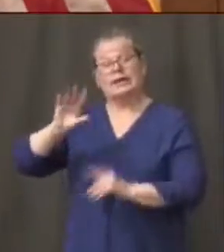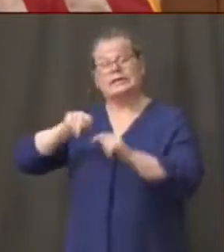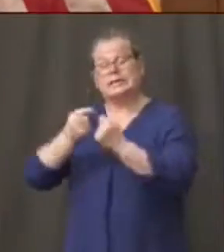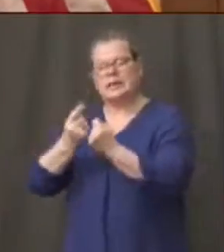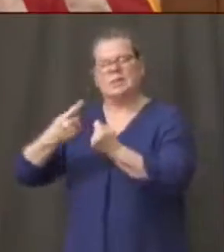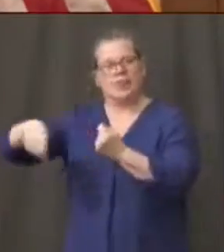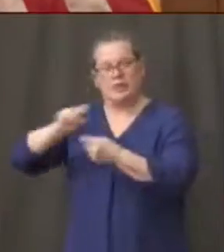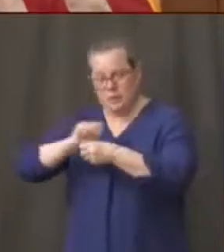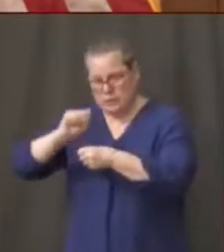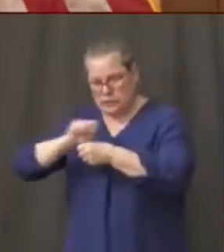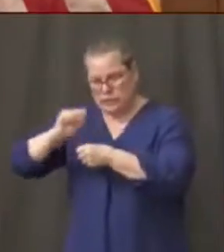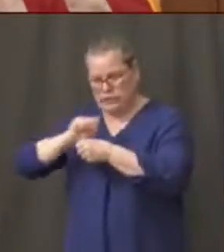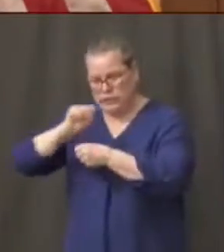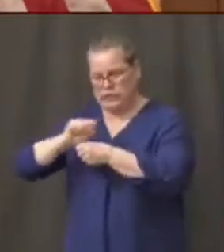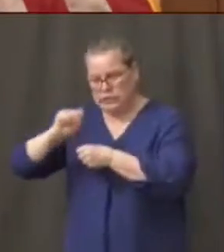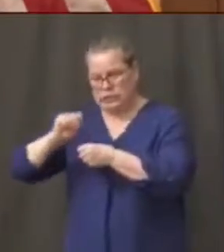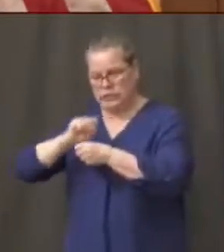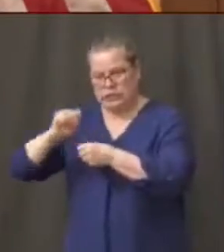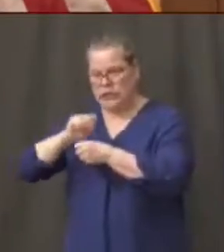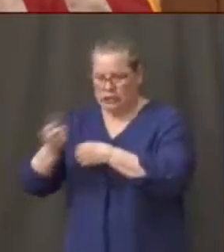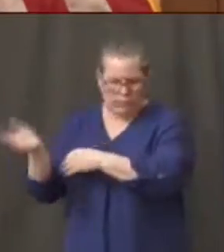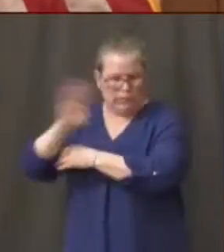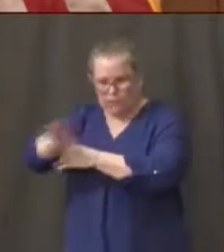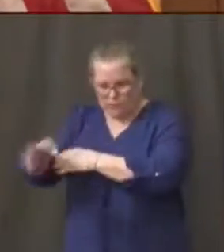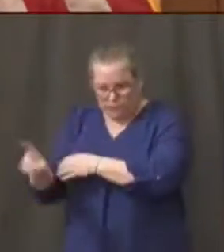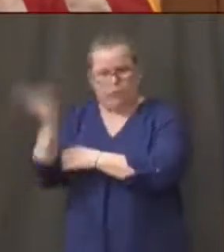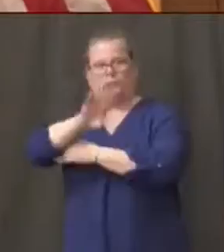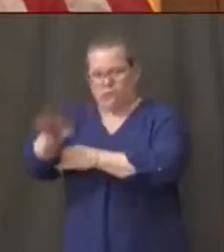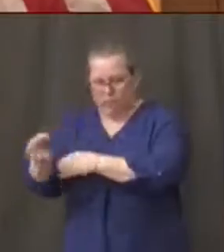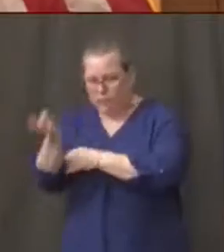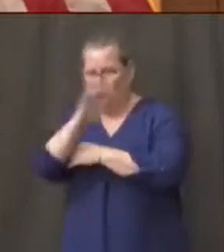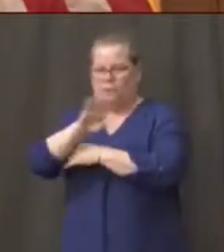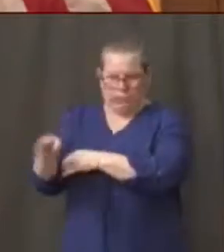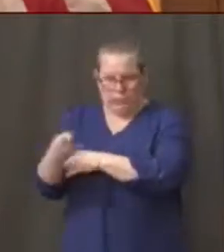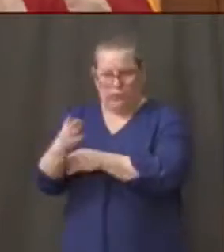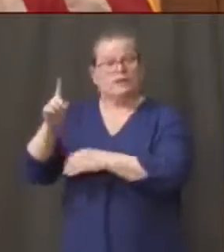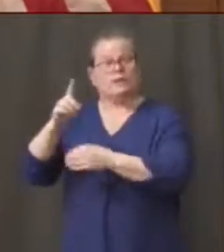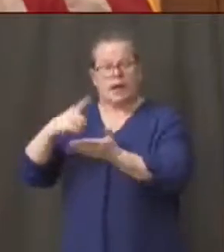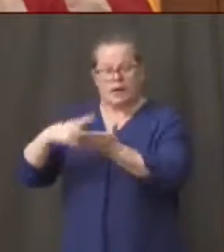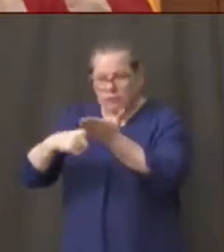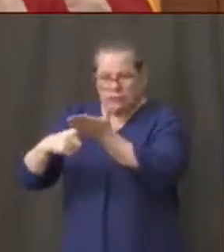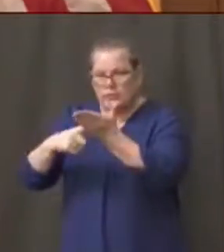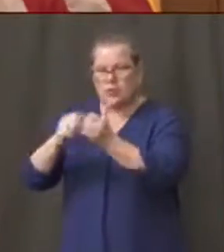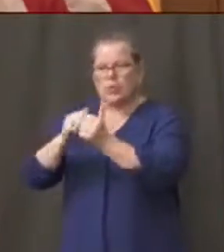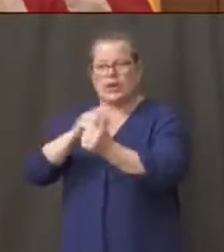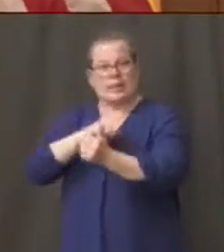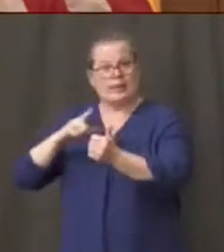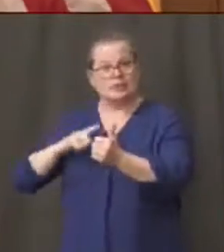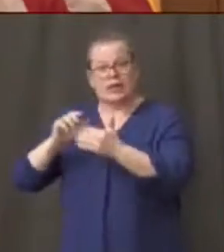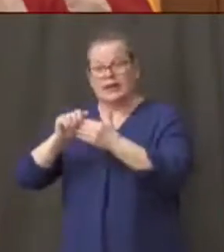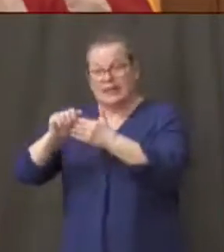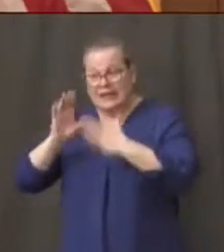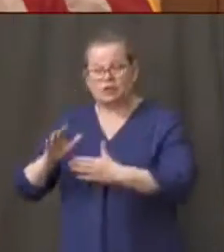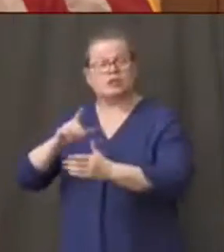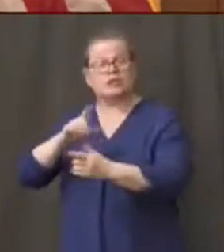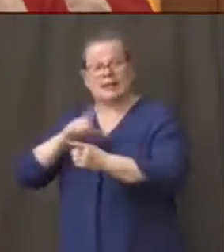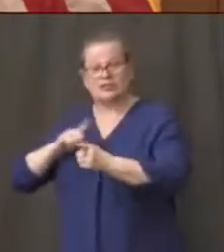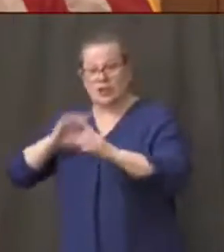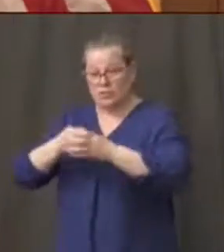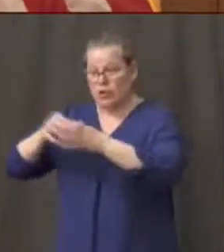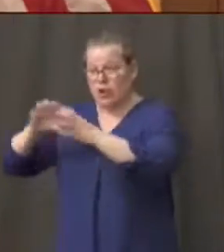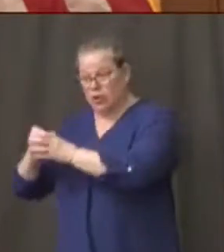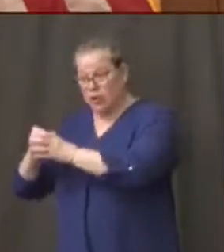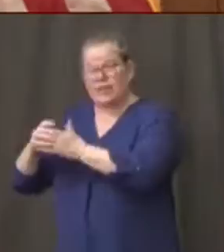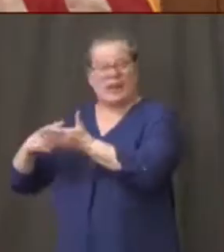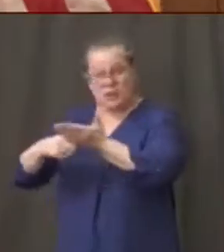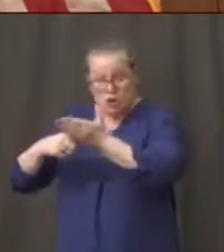done particular outreach they have spoke to legislative uh leaders they have talked to talk to legislative caucuses uh while we